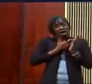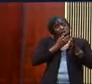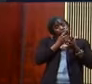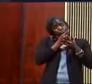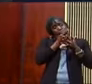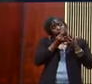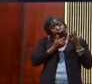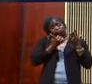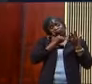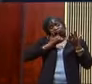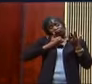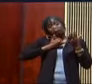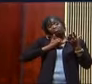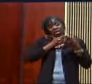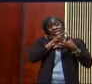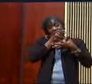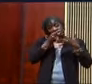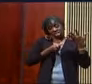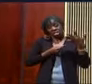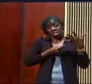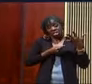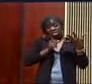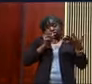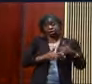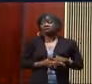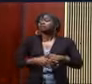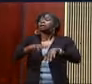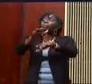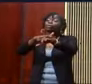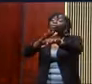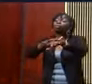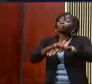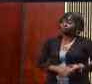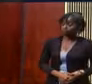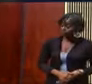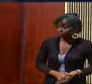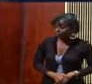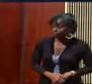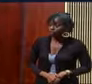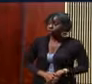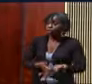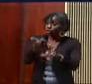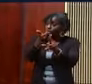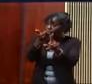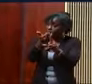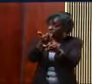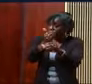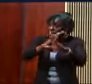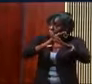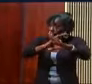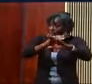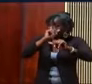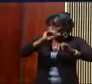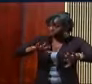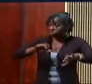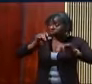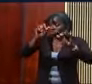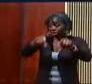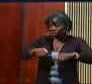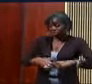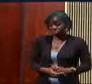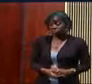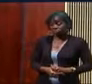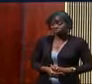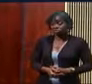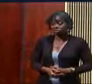present predicament. Because if you're not careful, you can spend your life getting in your own way. And as long as